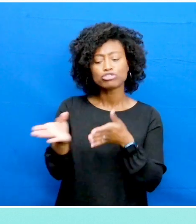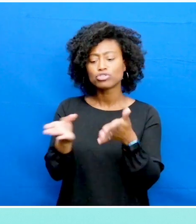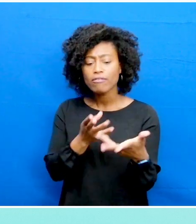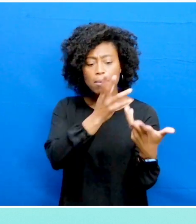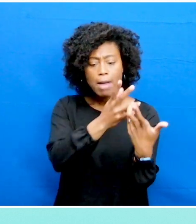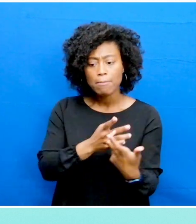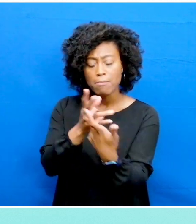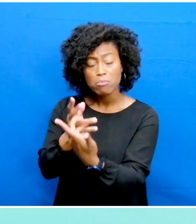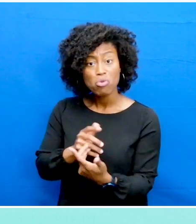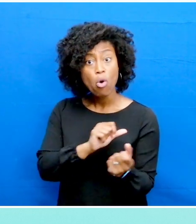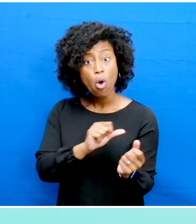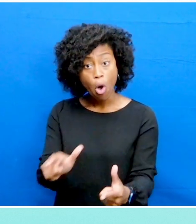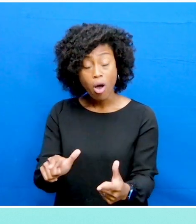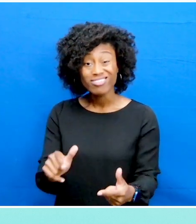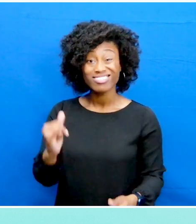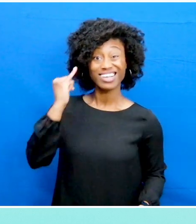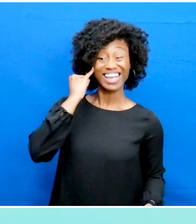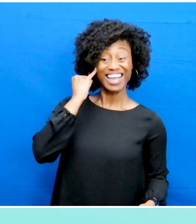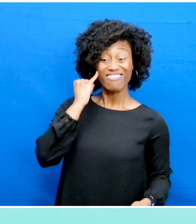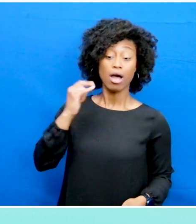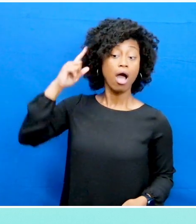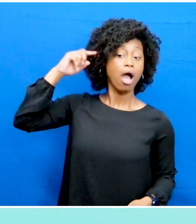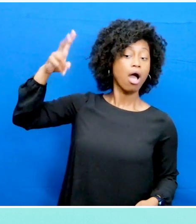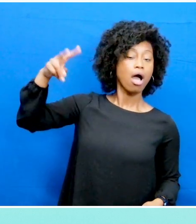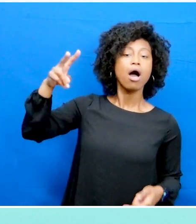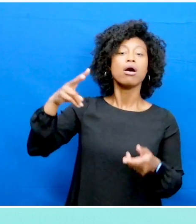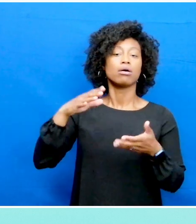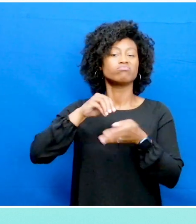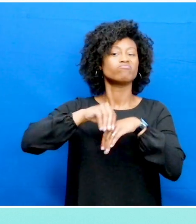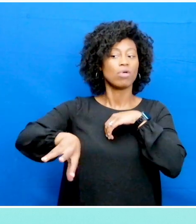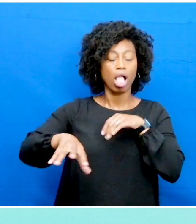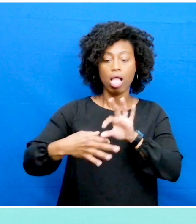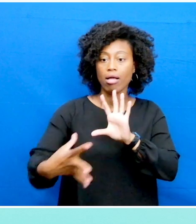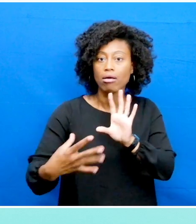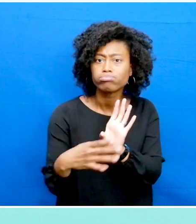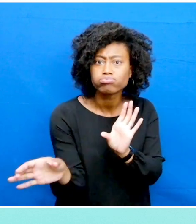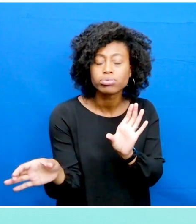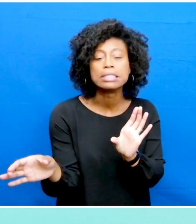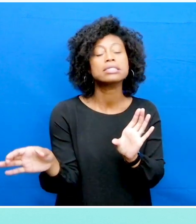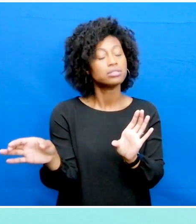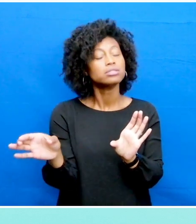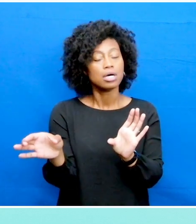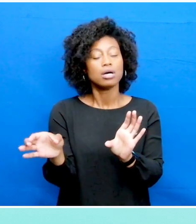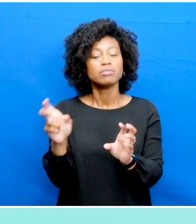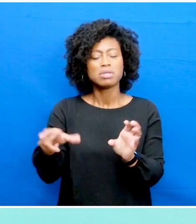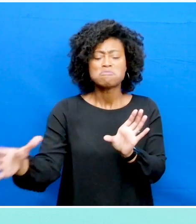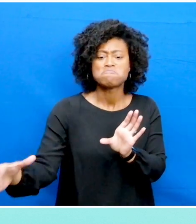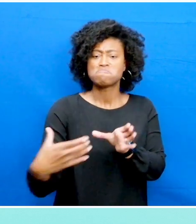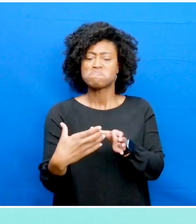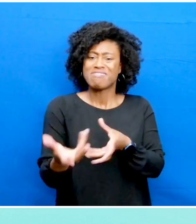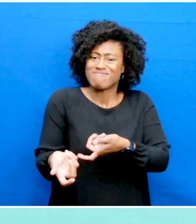resonate with everyone. It acknowledges exclusion often occurs when problems are solved using personal biases. It